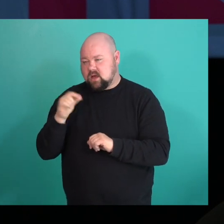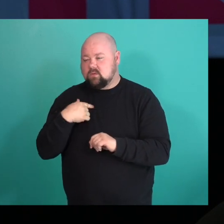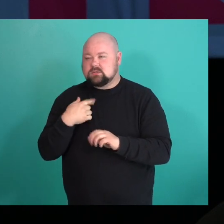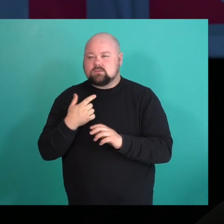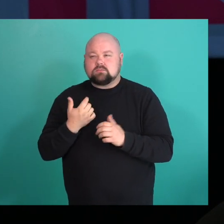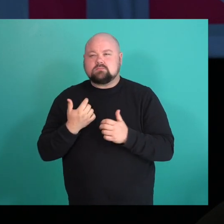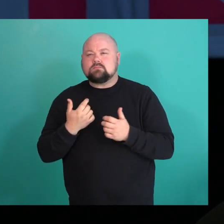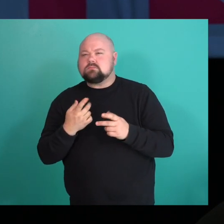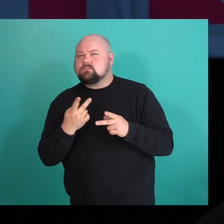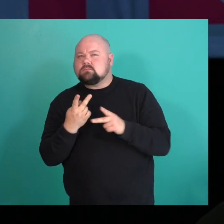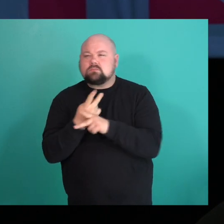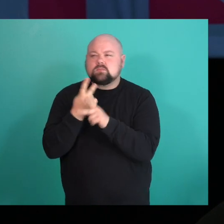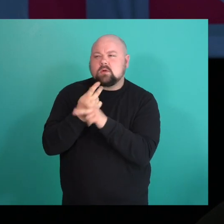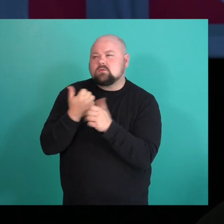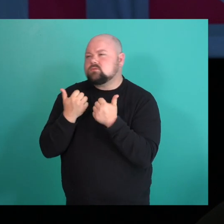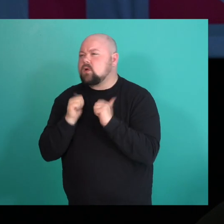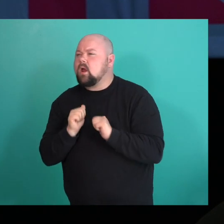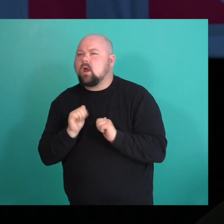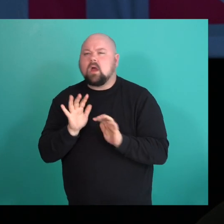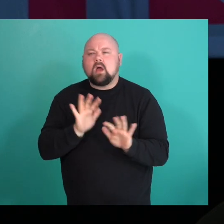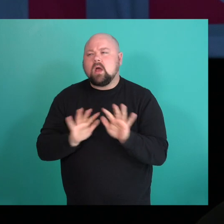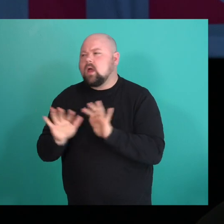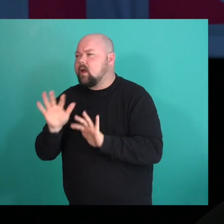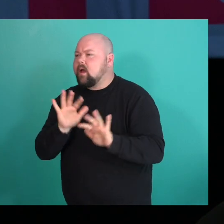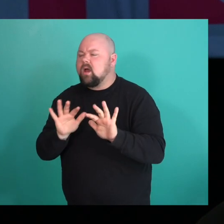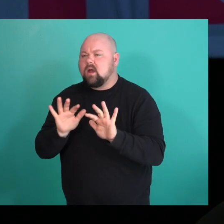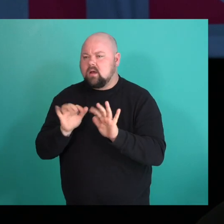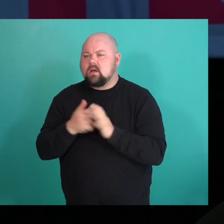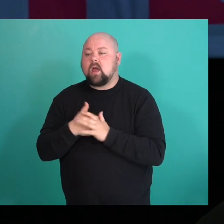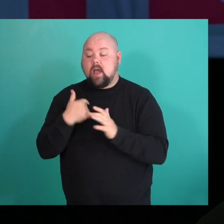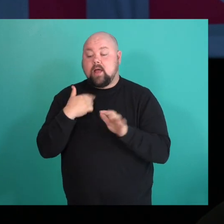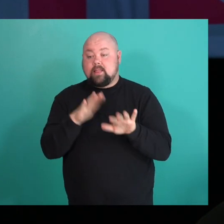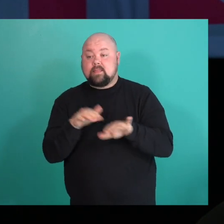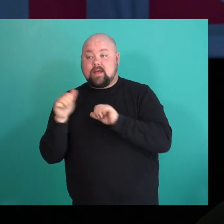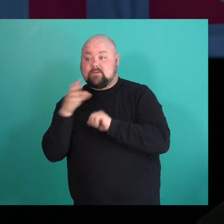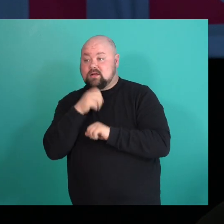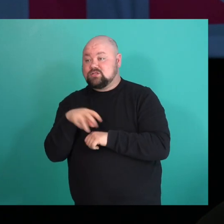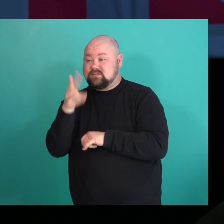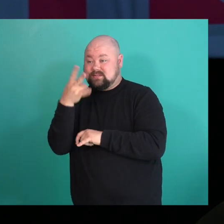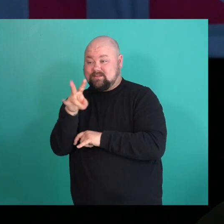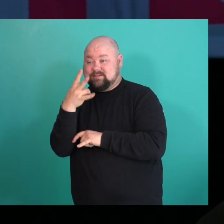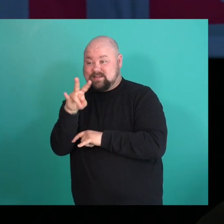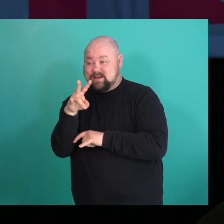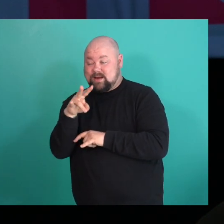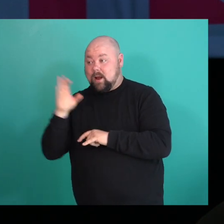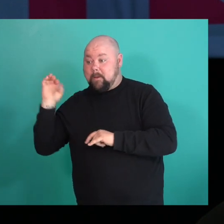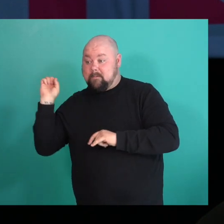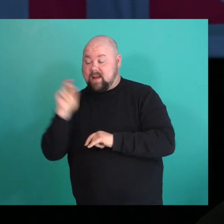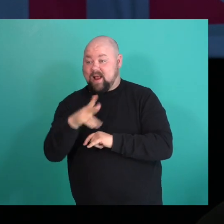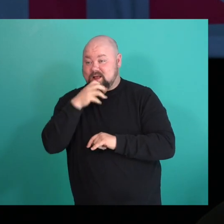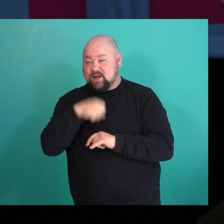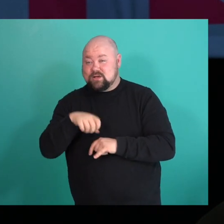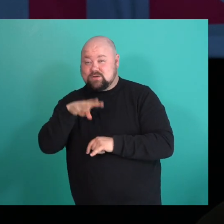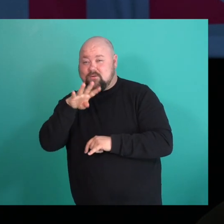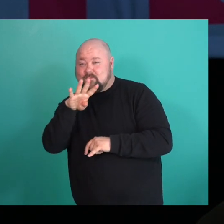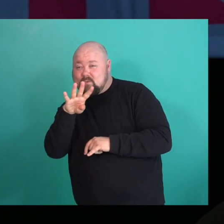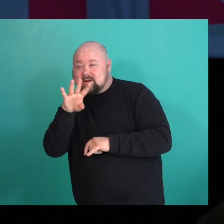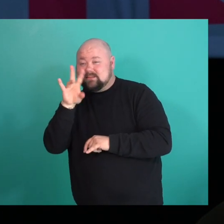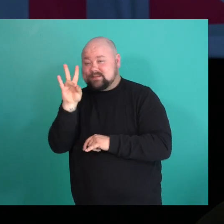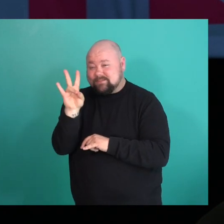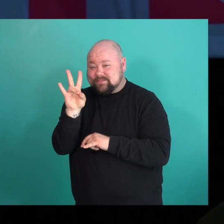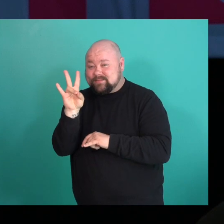to figure out, trying to figure out negotiations. Cause I, I left when I was 17 and I come back and I'm 47, 48, you know, like